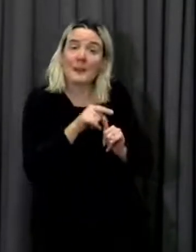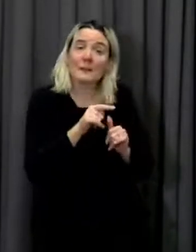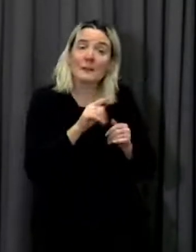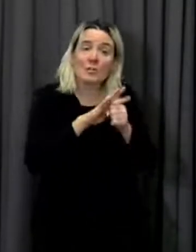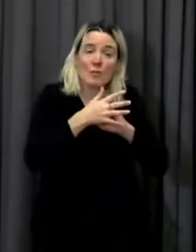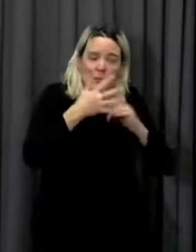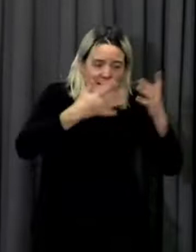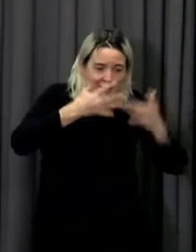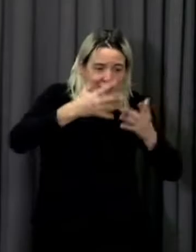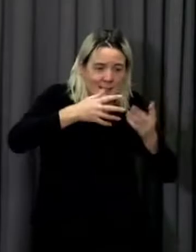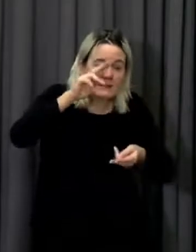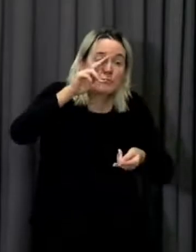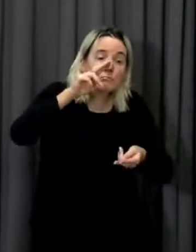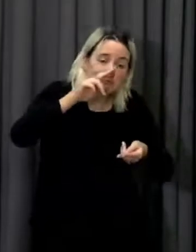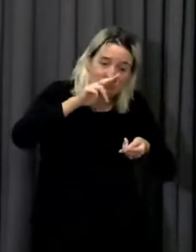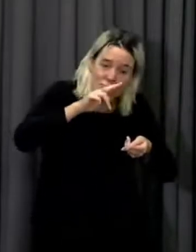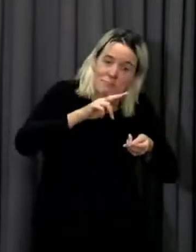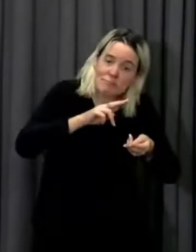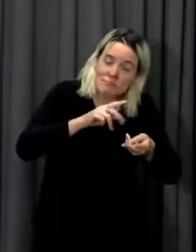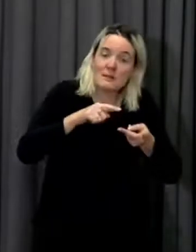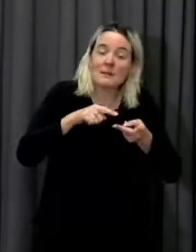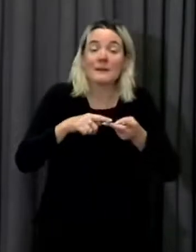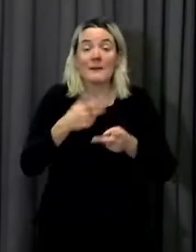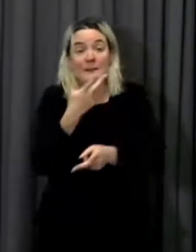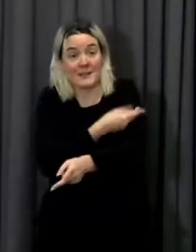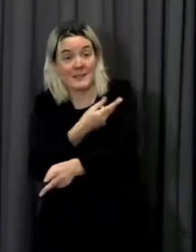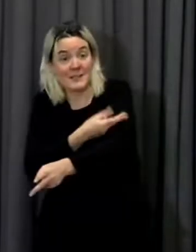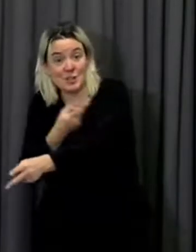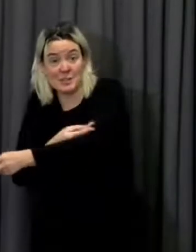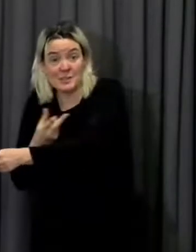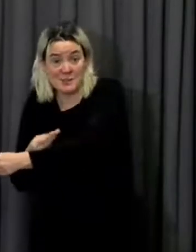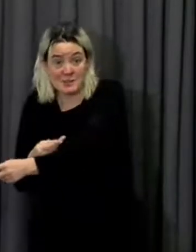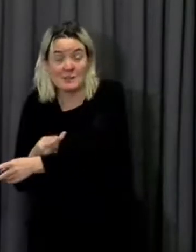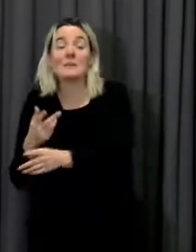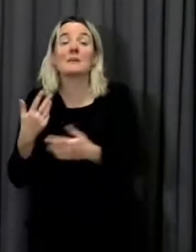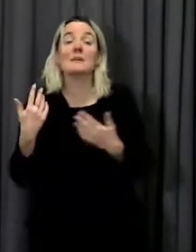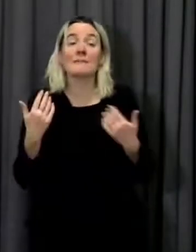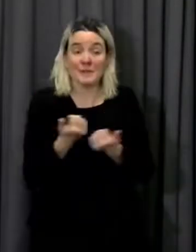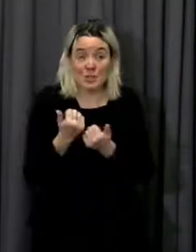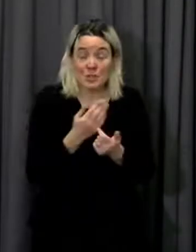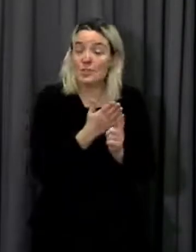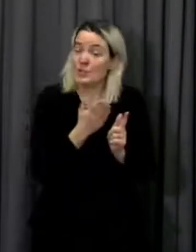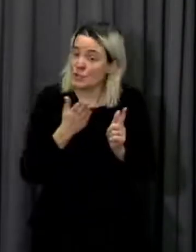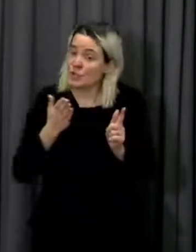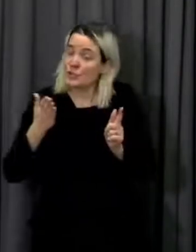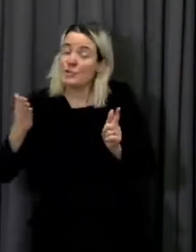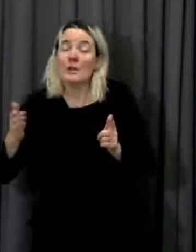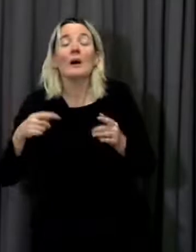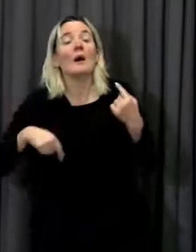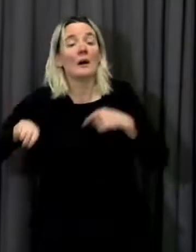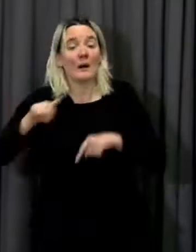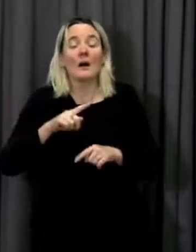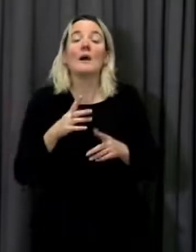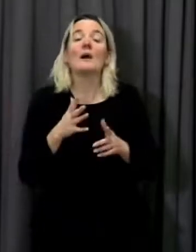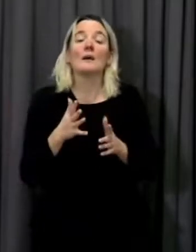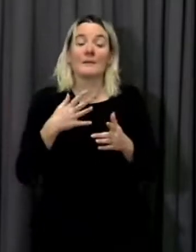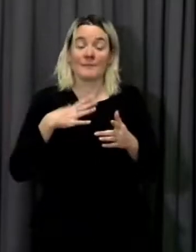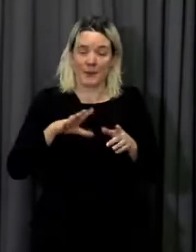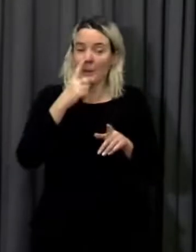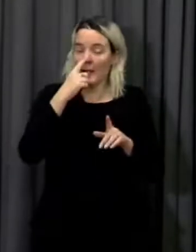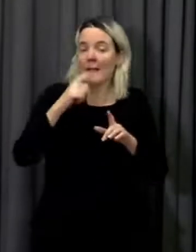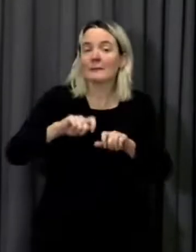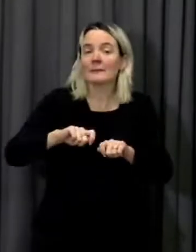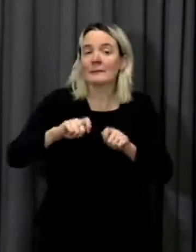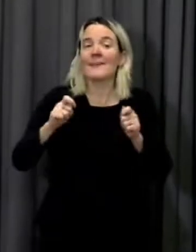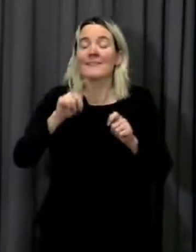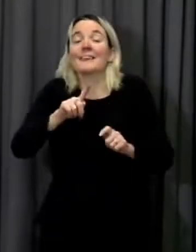we will be in a situation where when we release we won't have to go back into lockdown that is the ideal situation that we're working